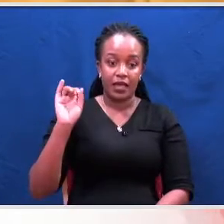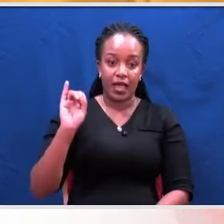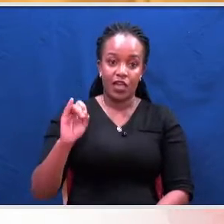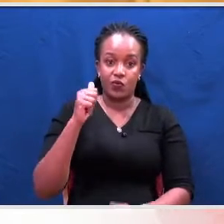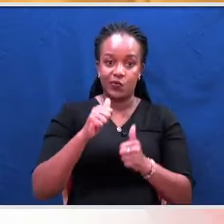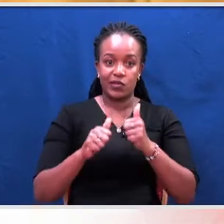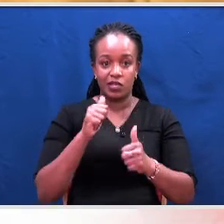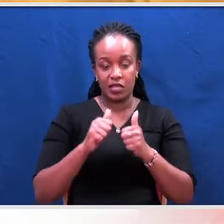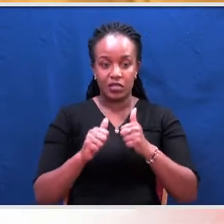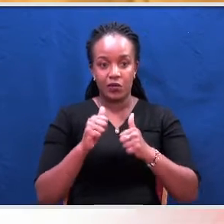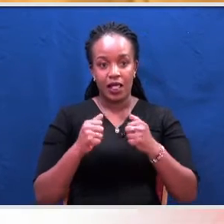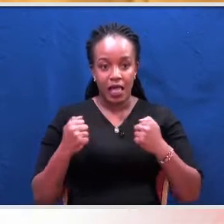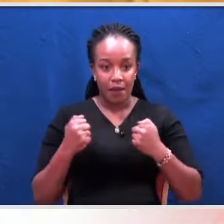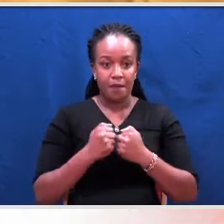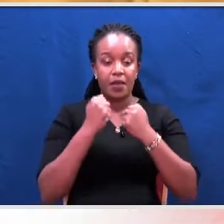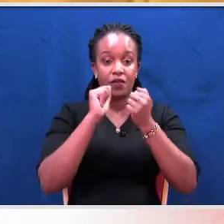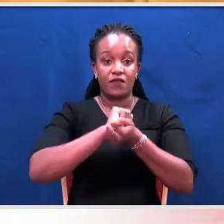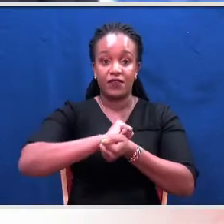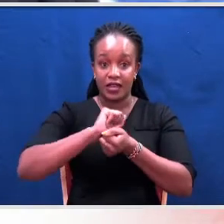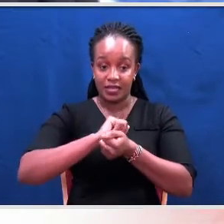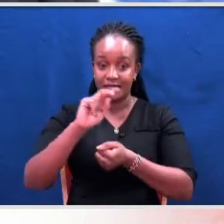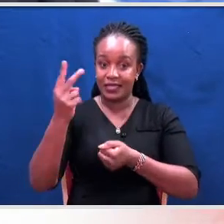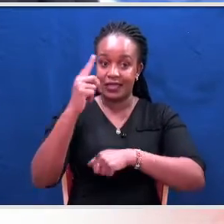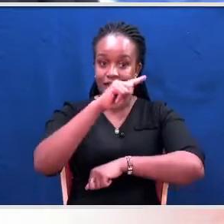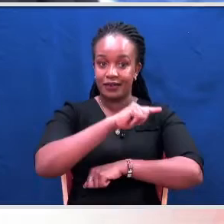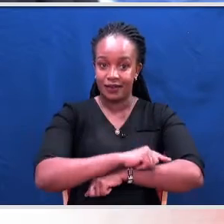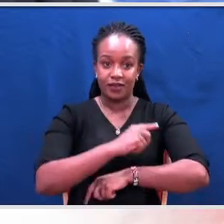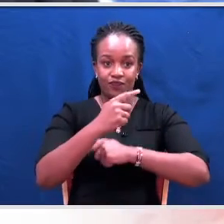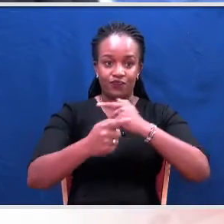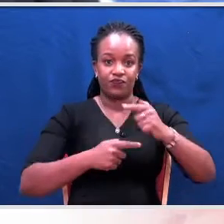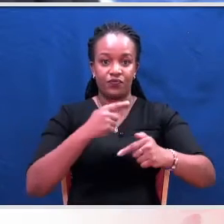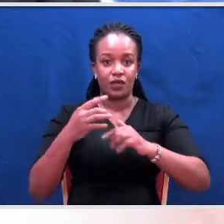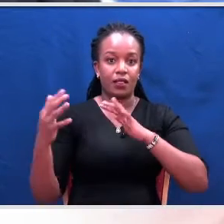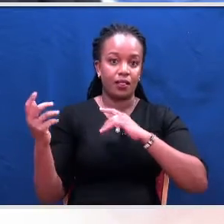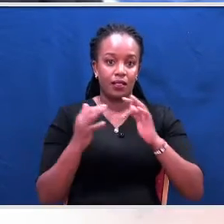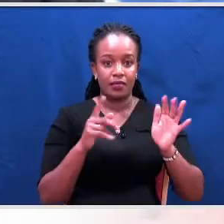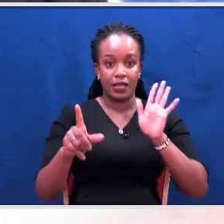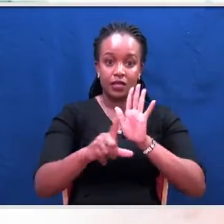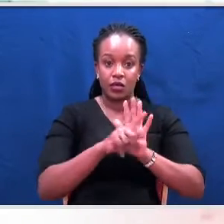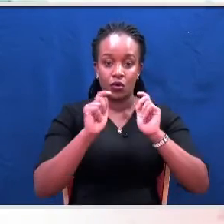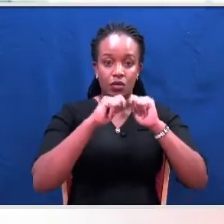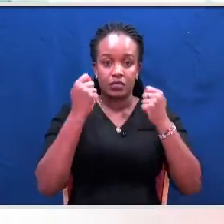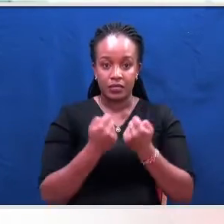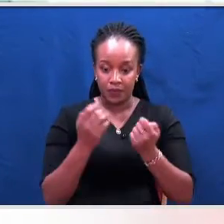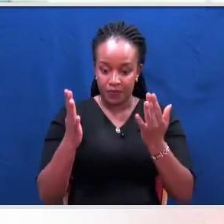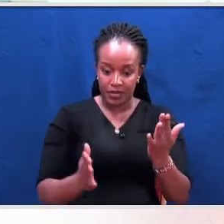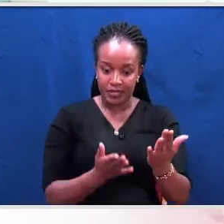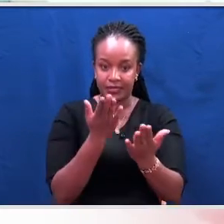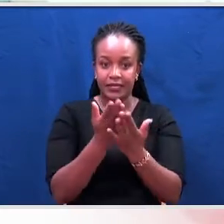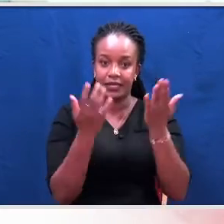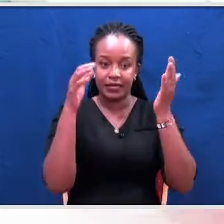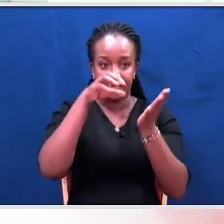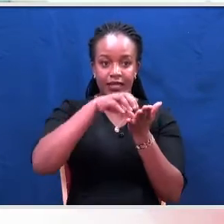homestretch on Friday. For the second day running, the anti-BBI legal team presented its case before the seven